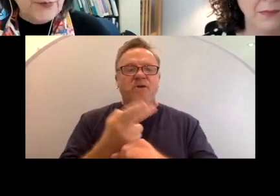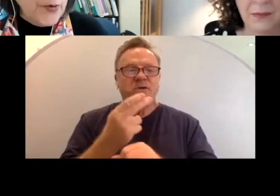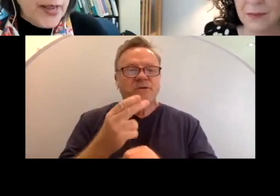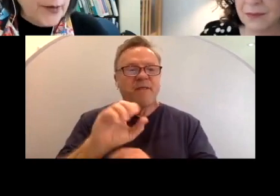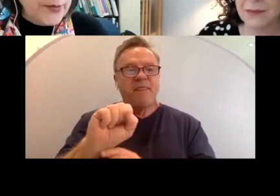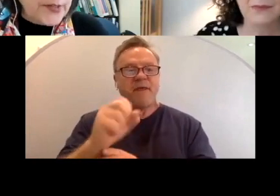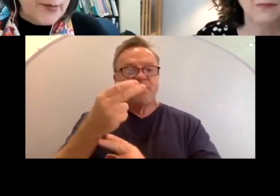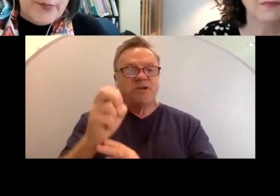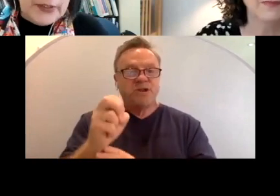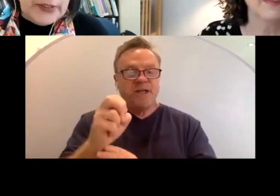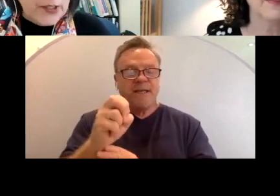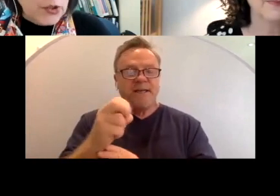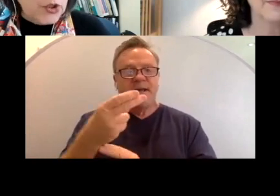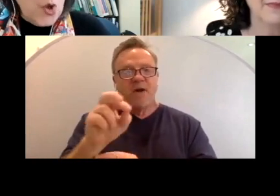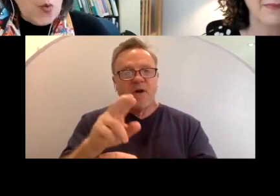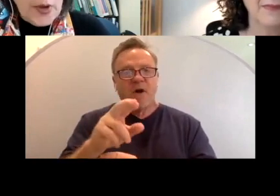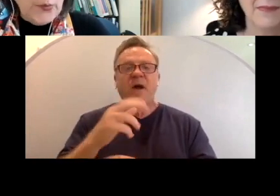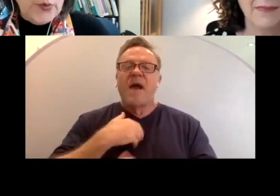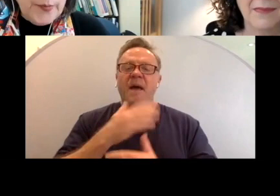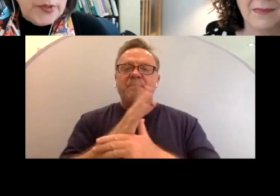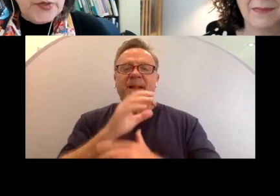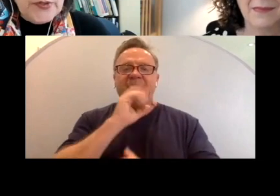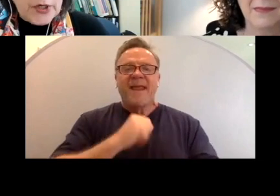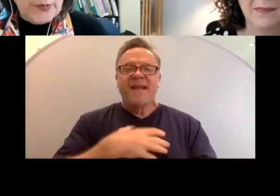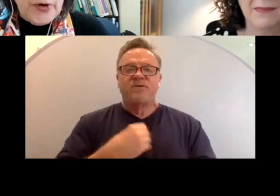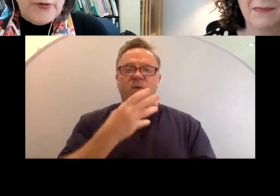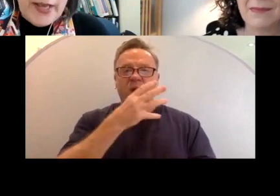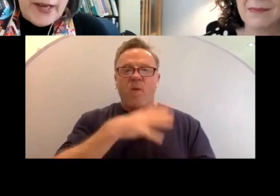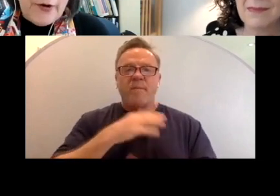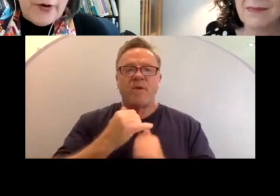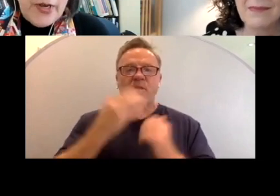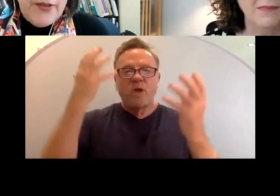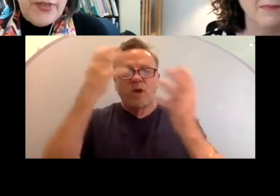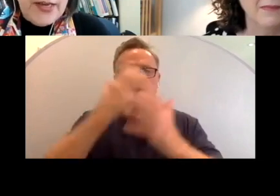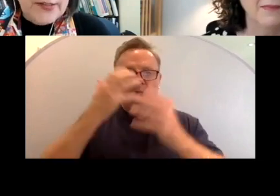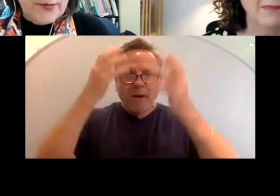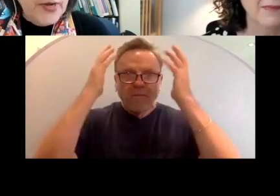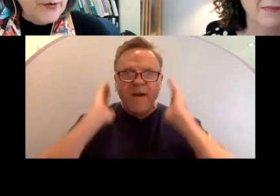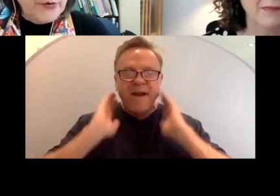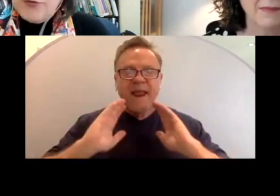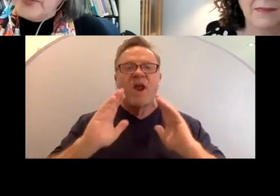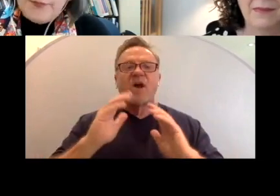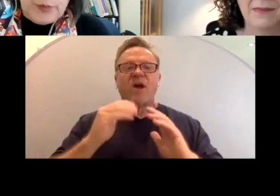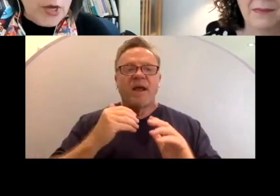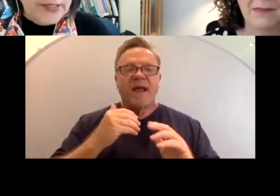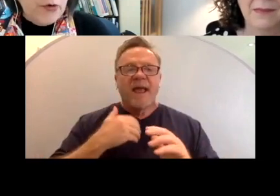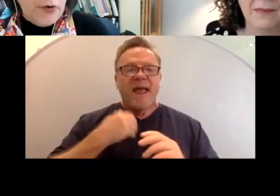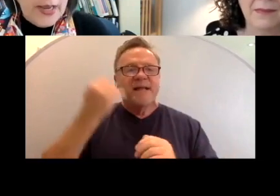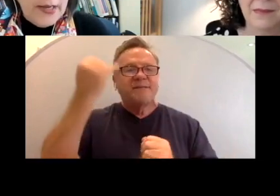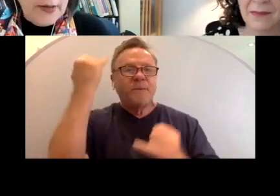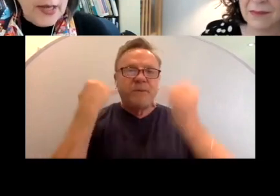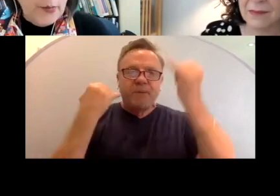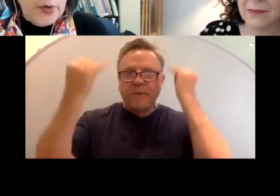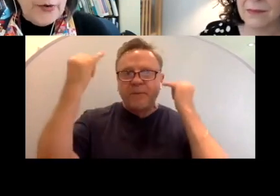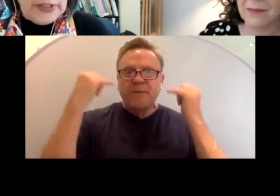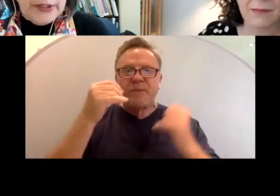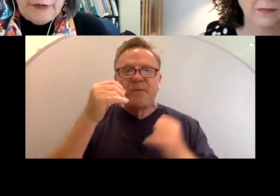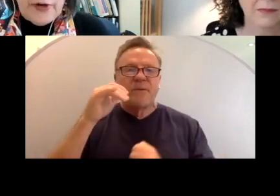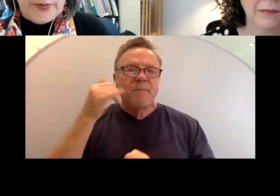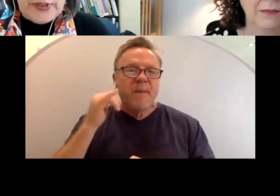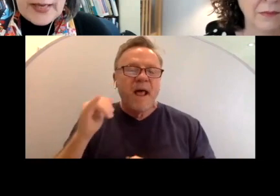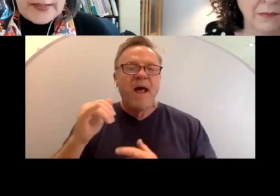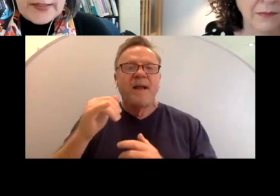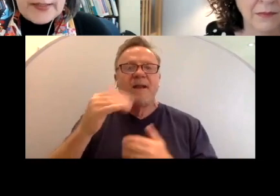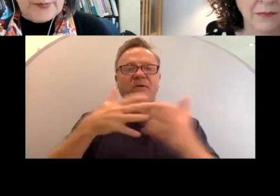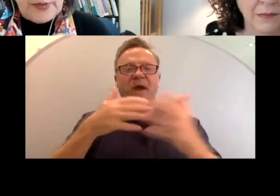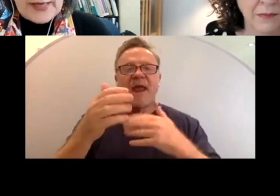series of pronouns. I'm a middle-aged white woman with dark brown hair that has some narrow streaks of blonde and gray. I'm wearing clear